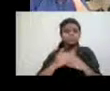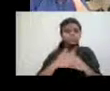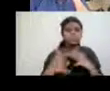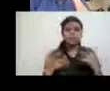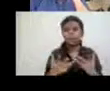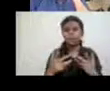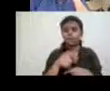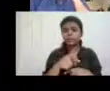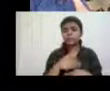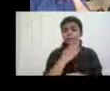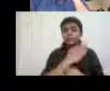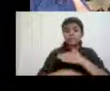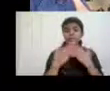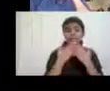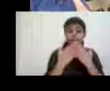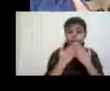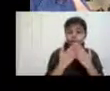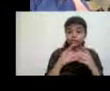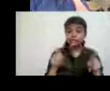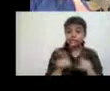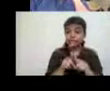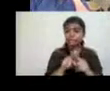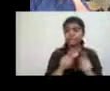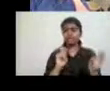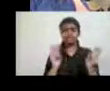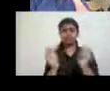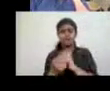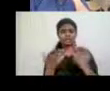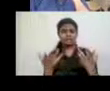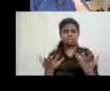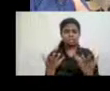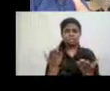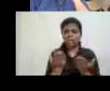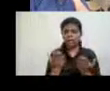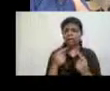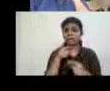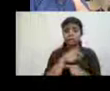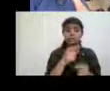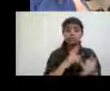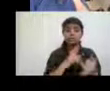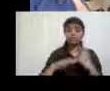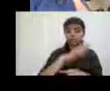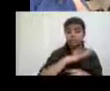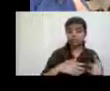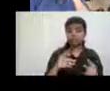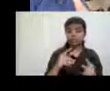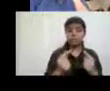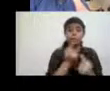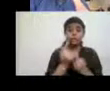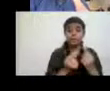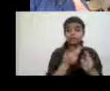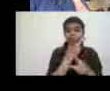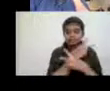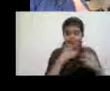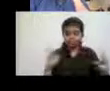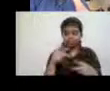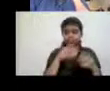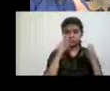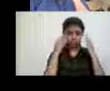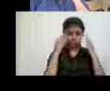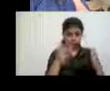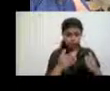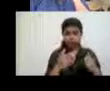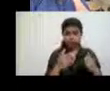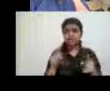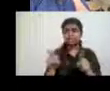Disability studies offers an alternative framework, one focused on social and political variables that shape these